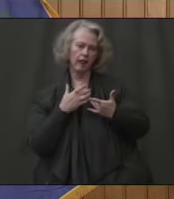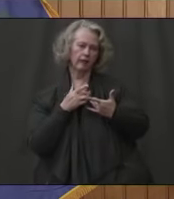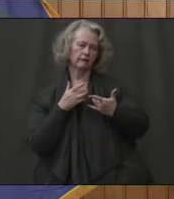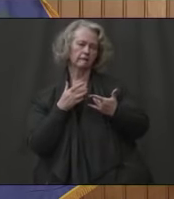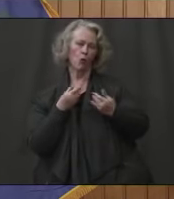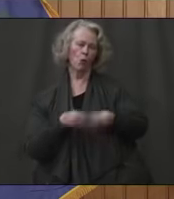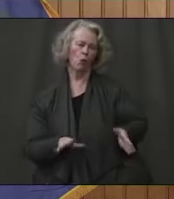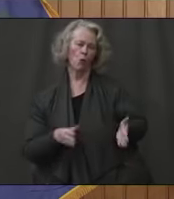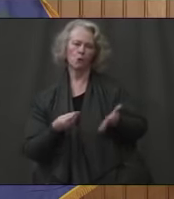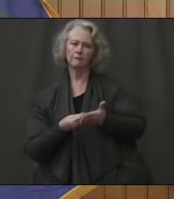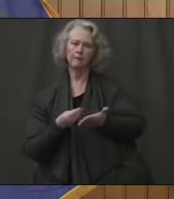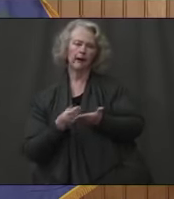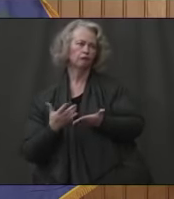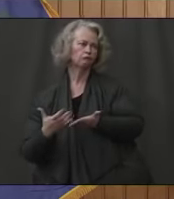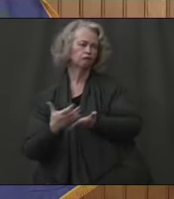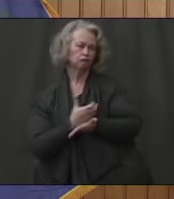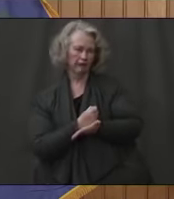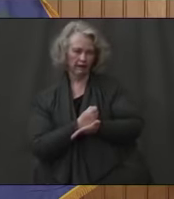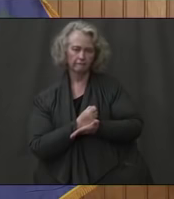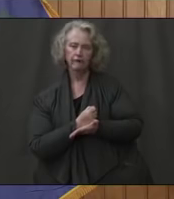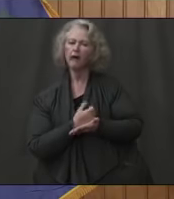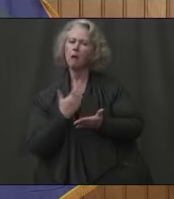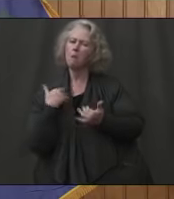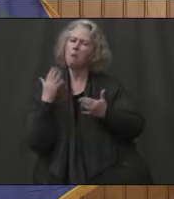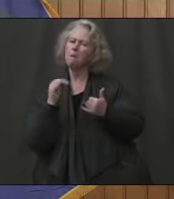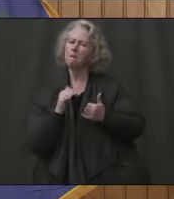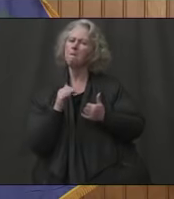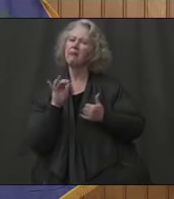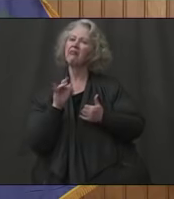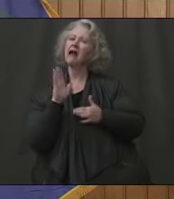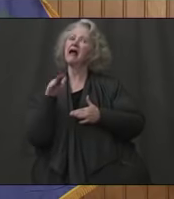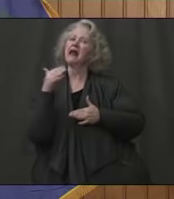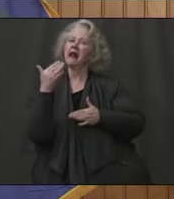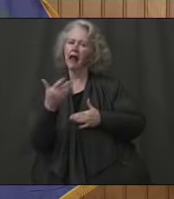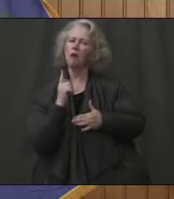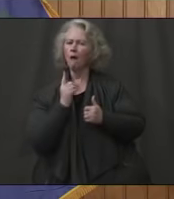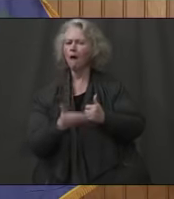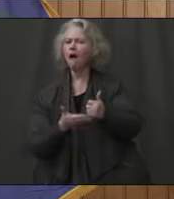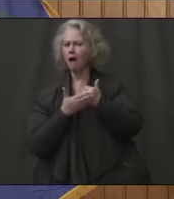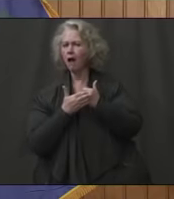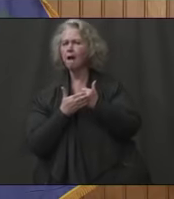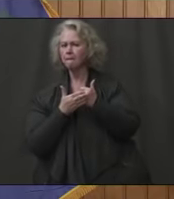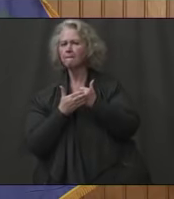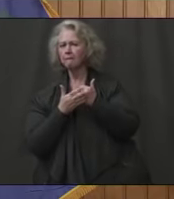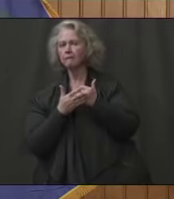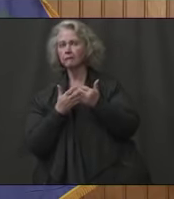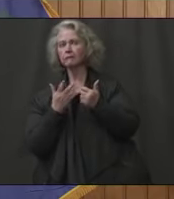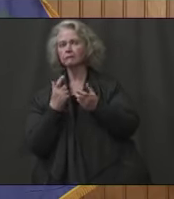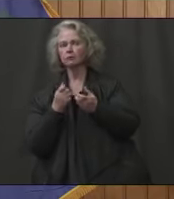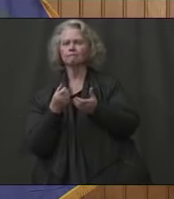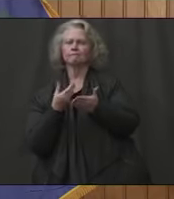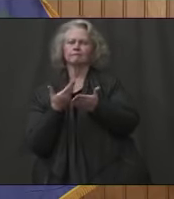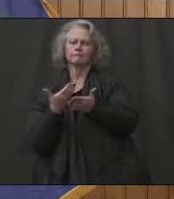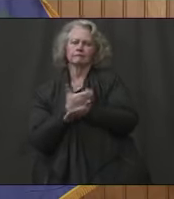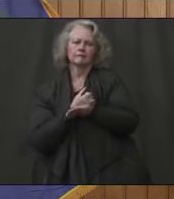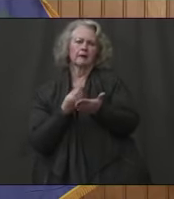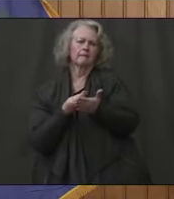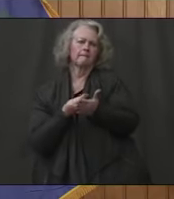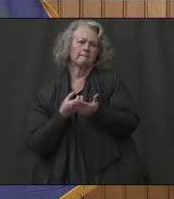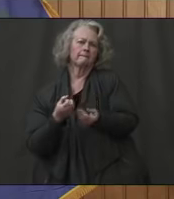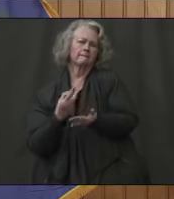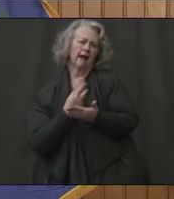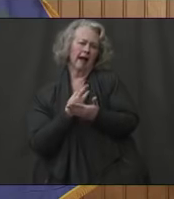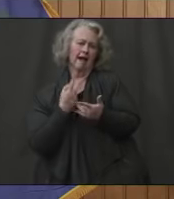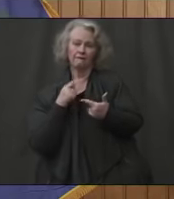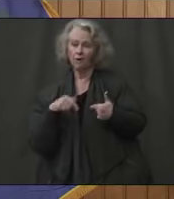important that the next supplemental at least reimburse us for some of the revenue shortfalls, because that could be – especially for those states with